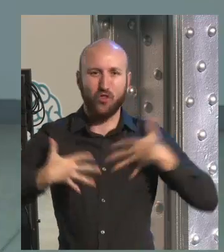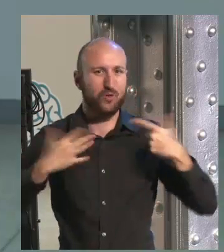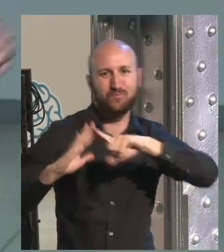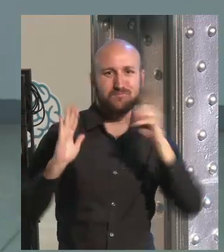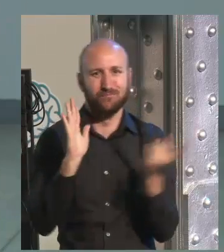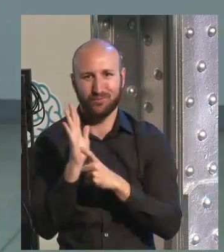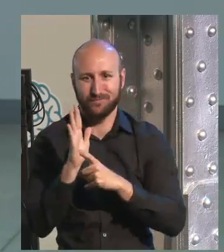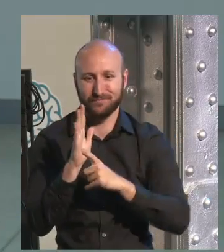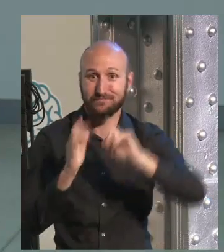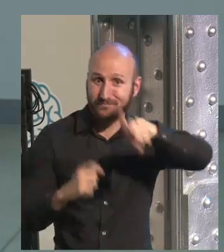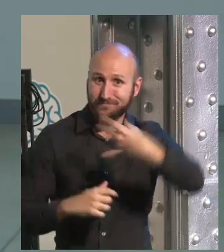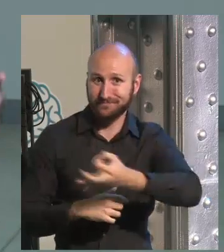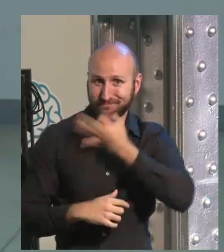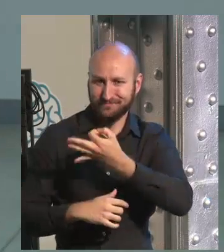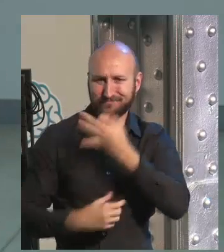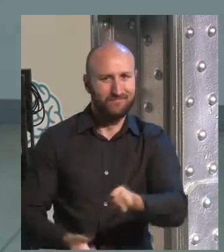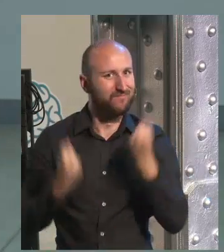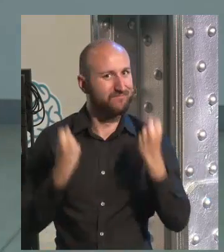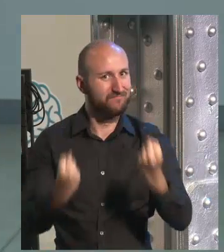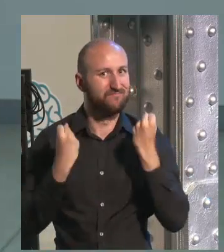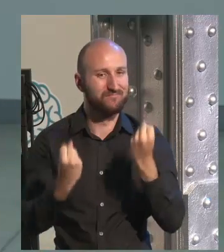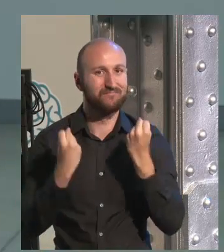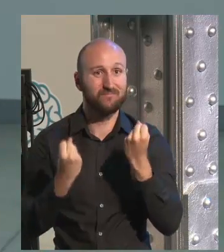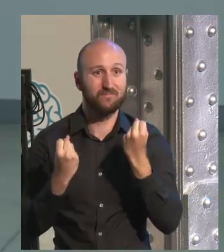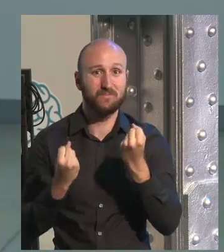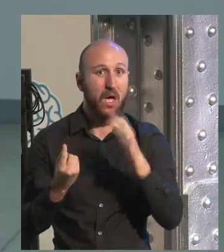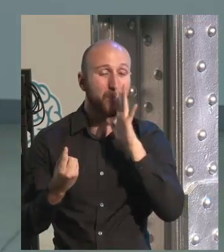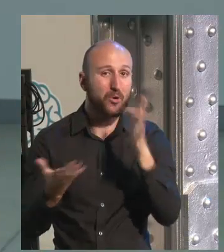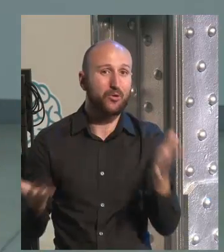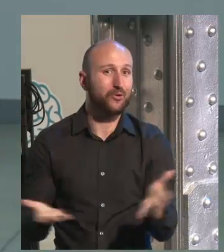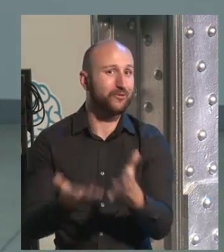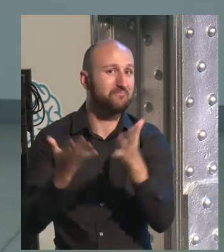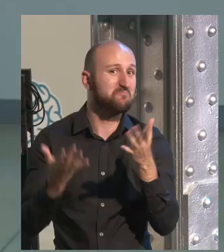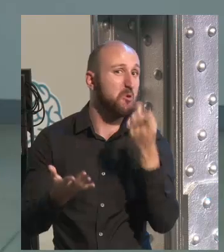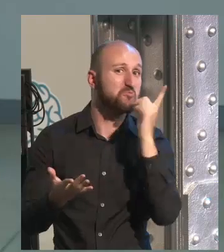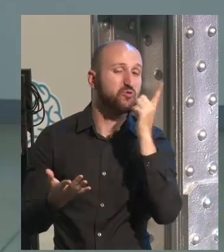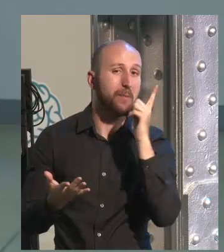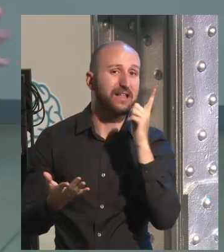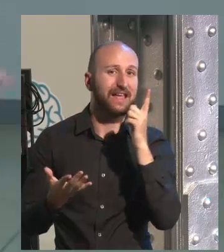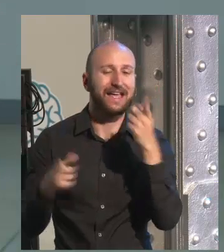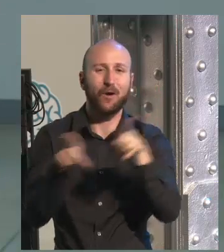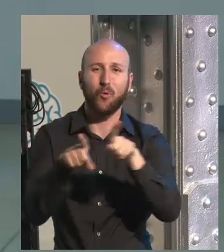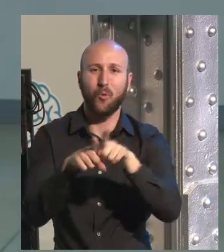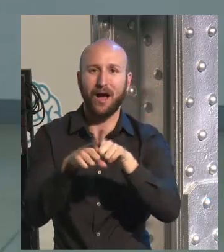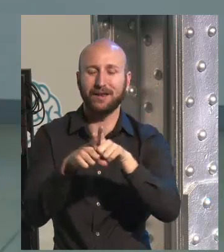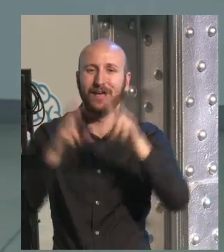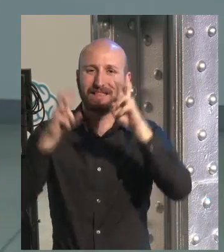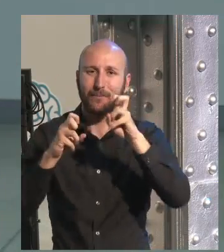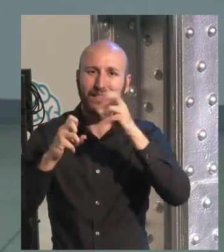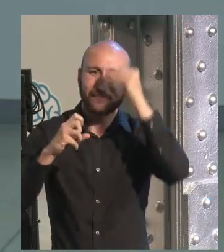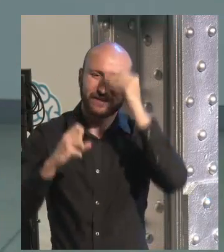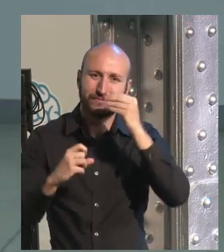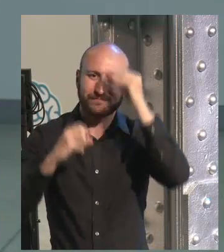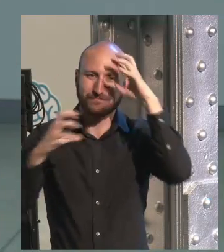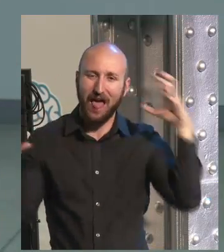six seconds. Otherwise, it won't do anything to you. We will have a very interesting afternoon session.